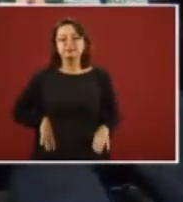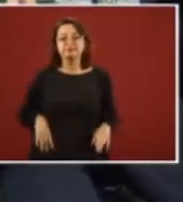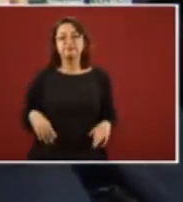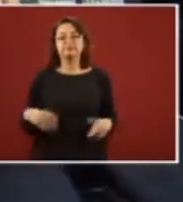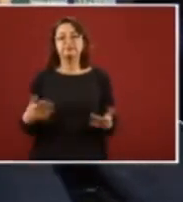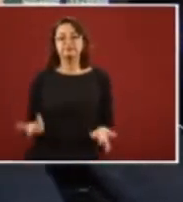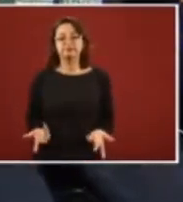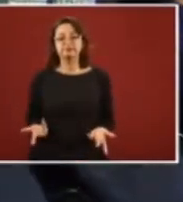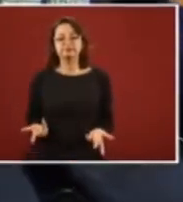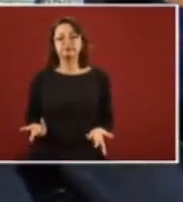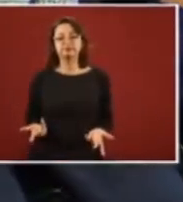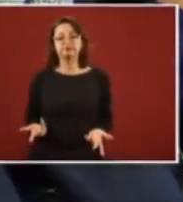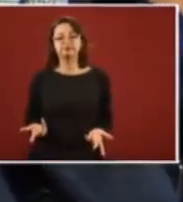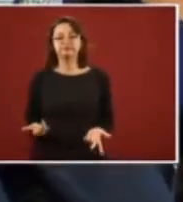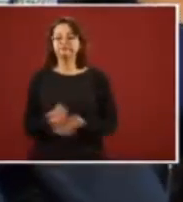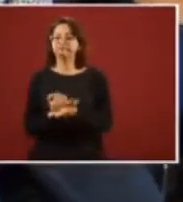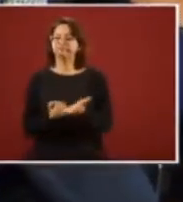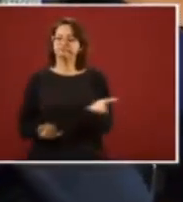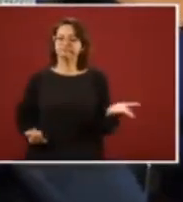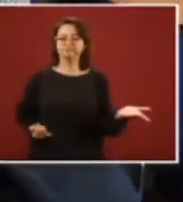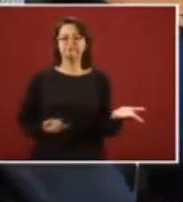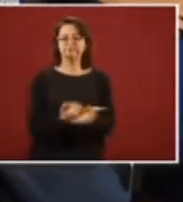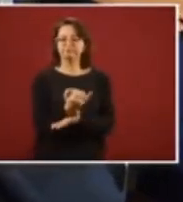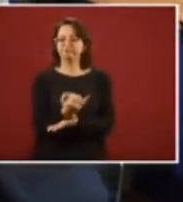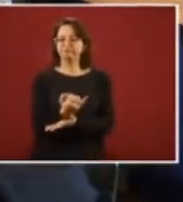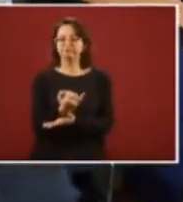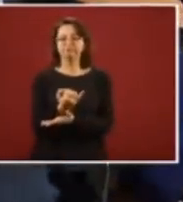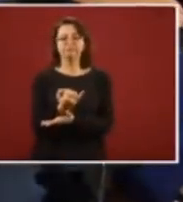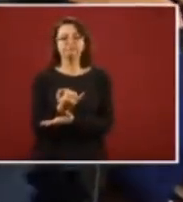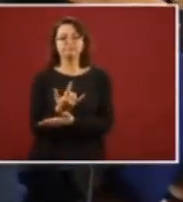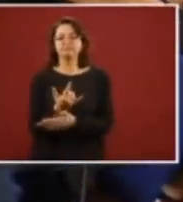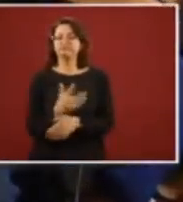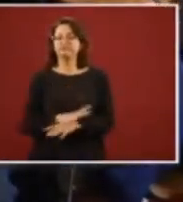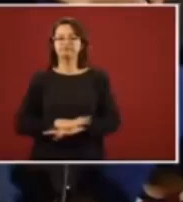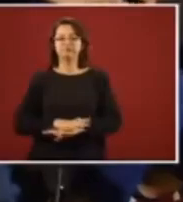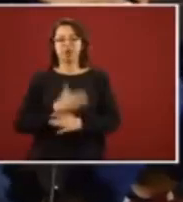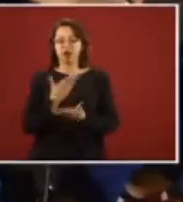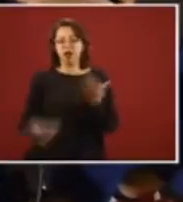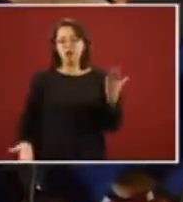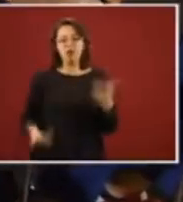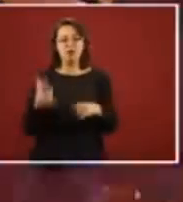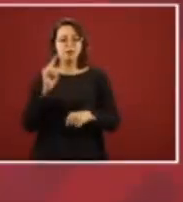to sell these airplanes.